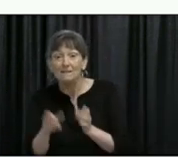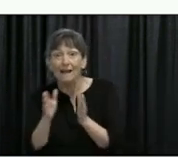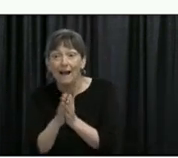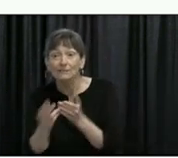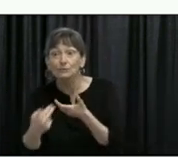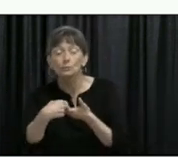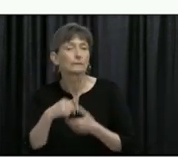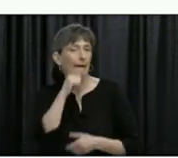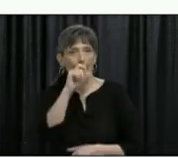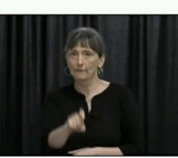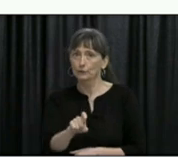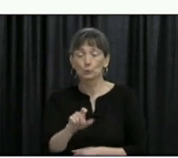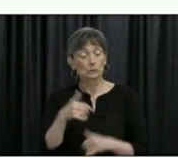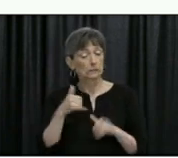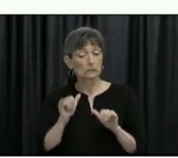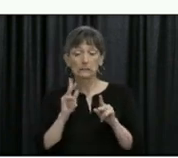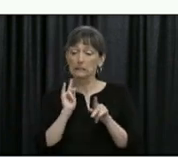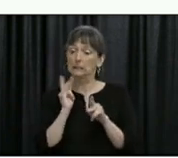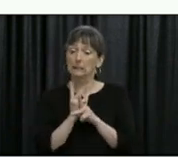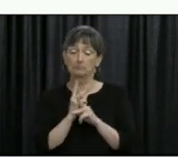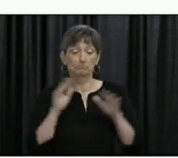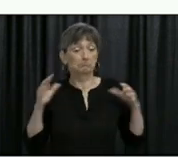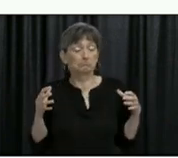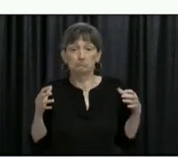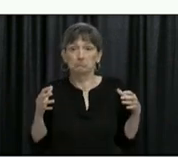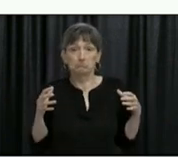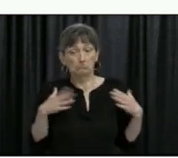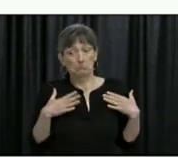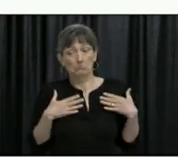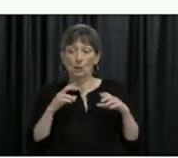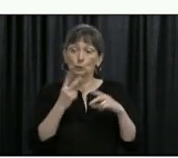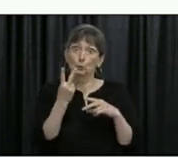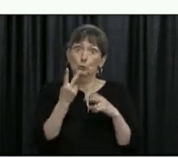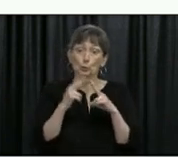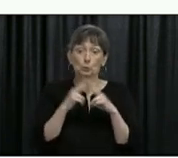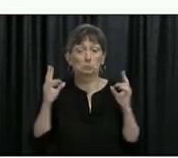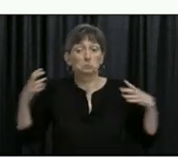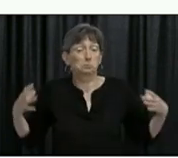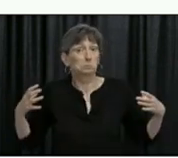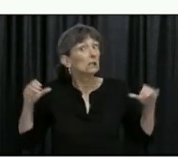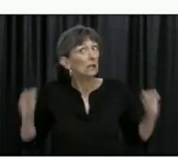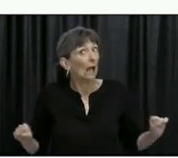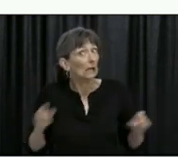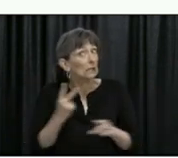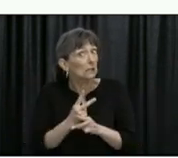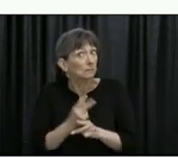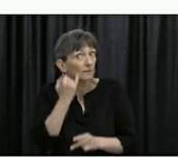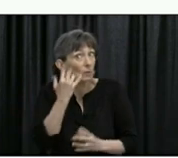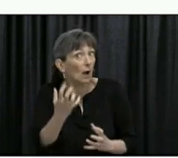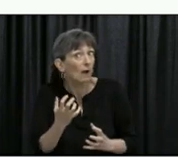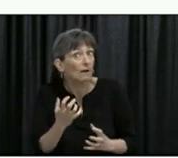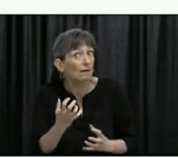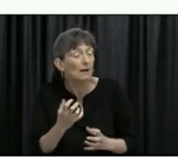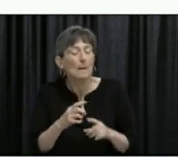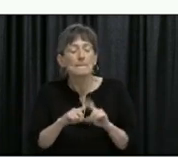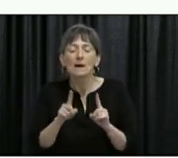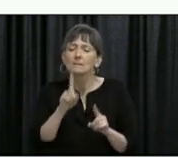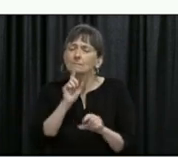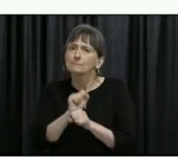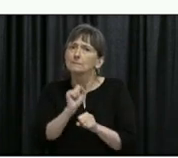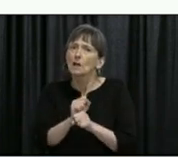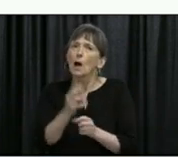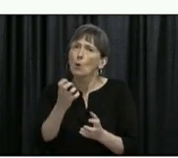You absolutely do not. In fact, I would still encourage you to keep the number of close contacts that you have as low as possible